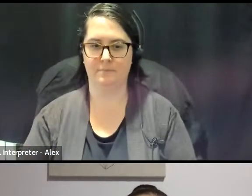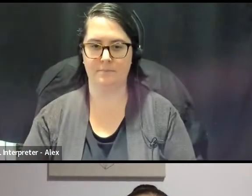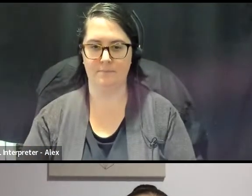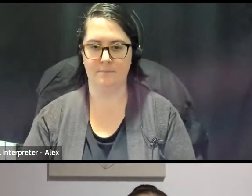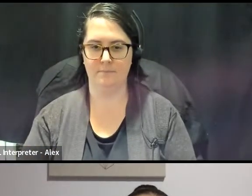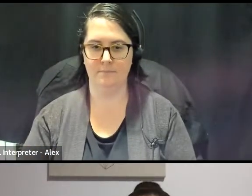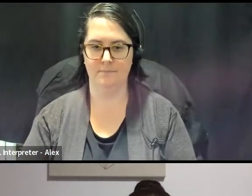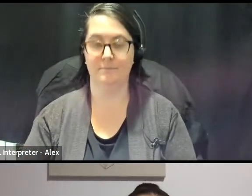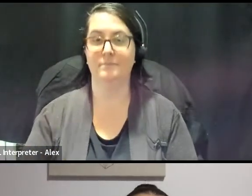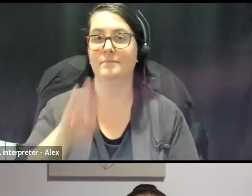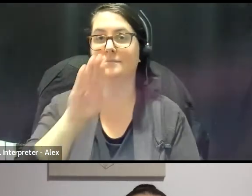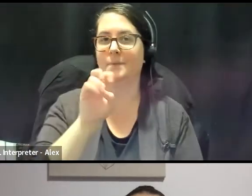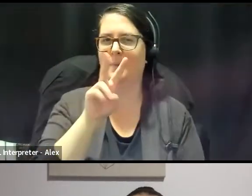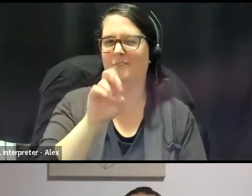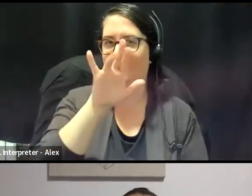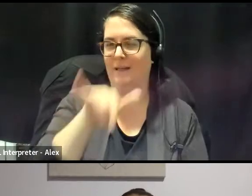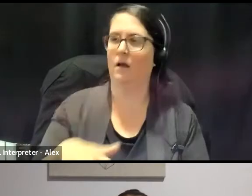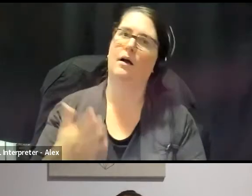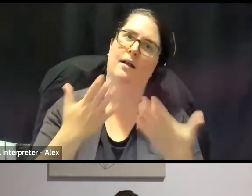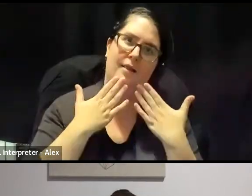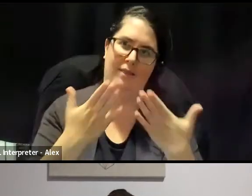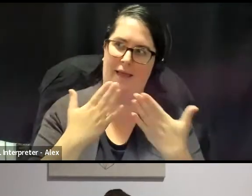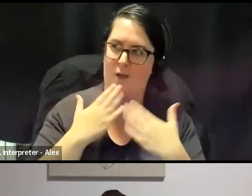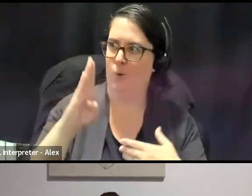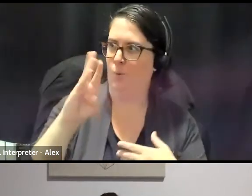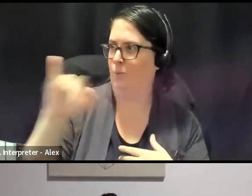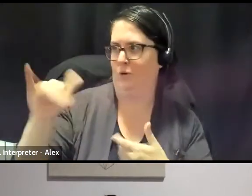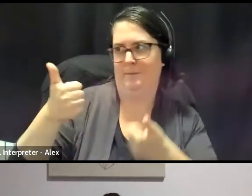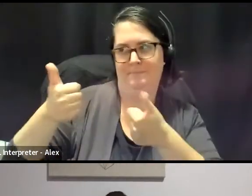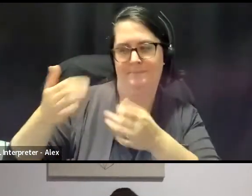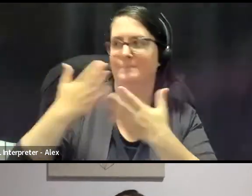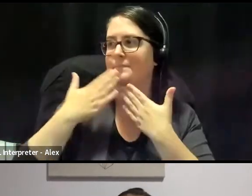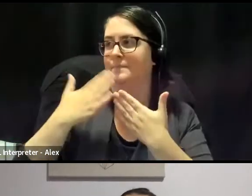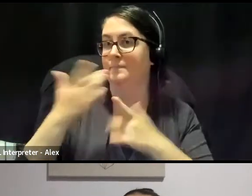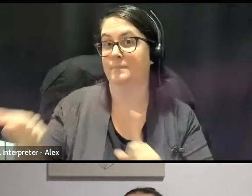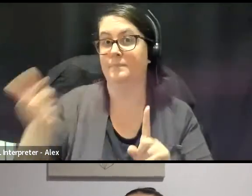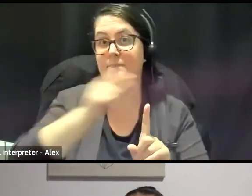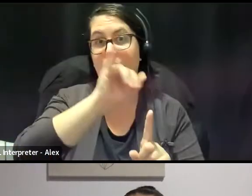Thank you very much, Bri. Jamie.